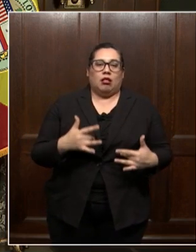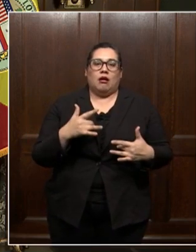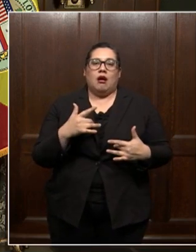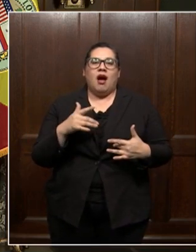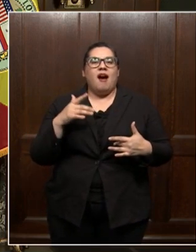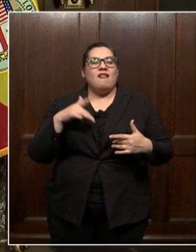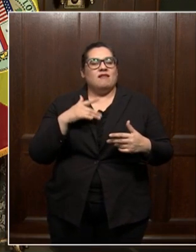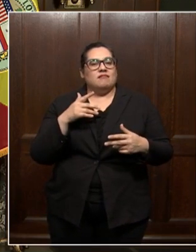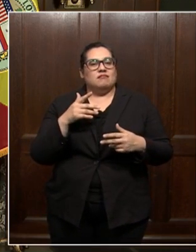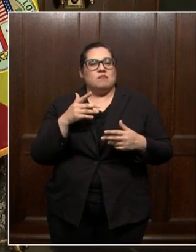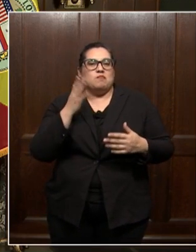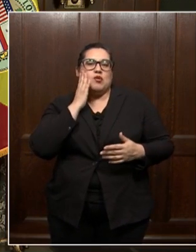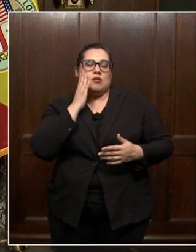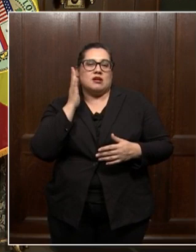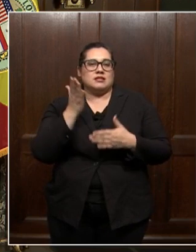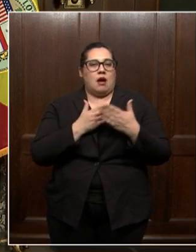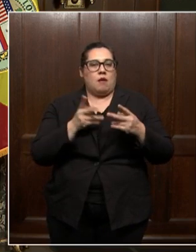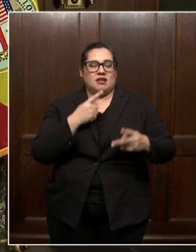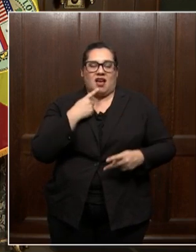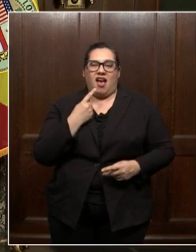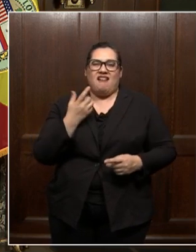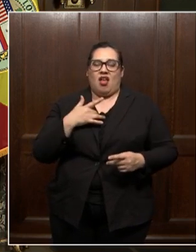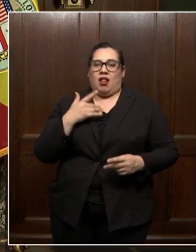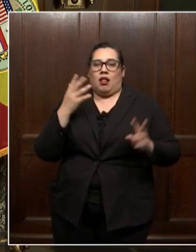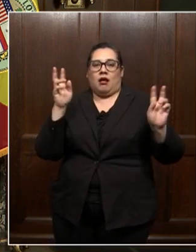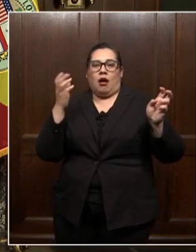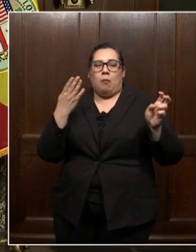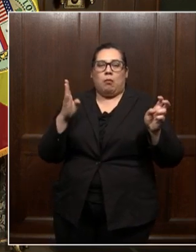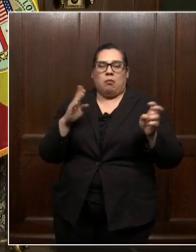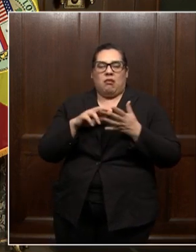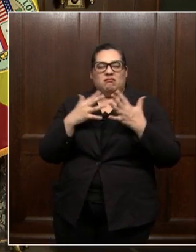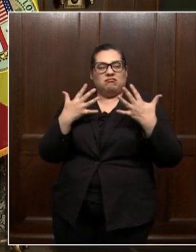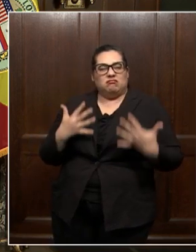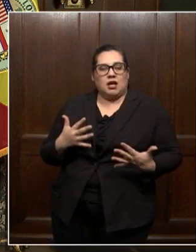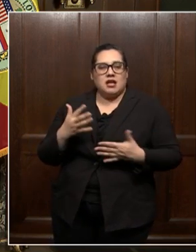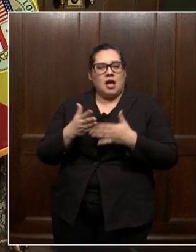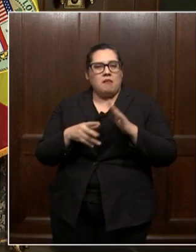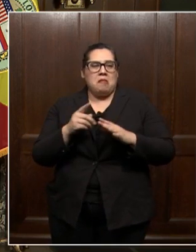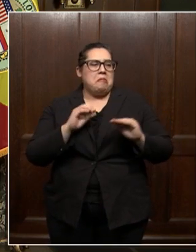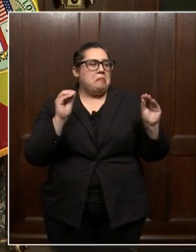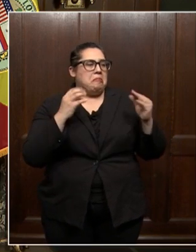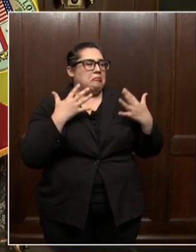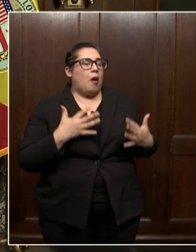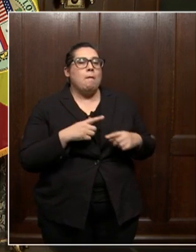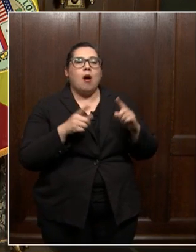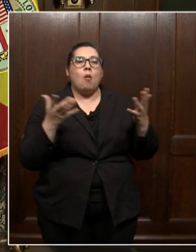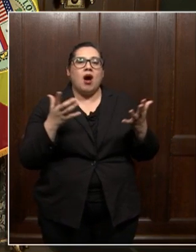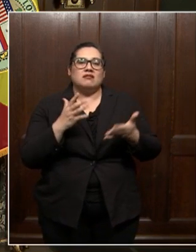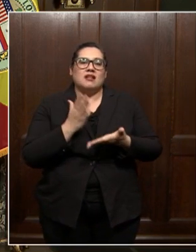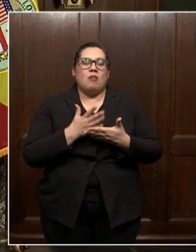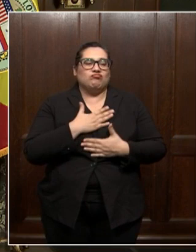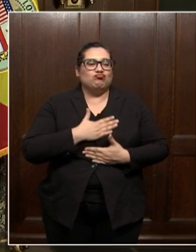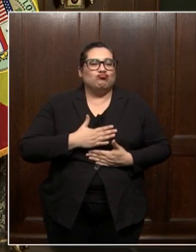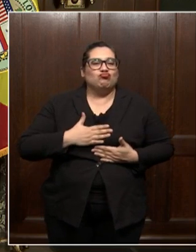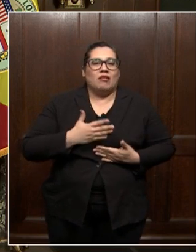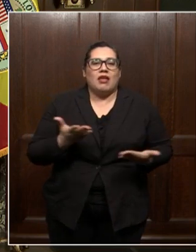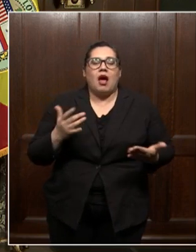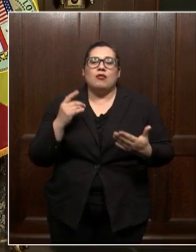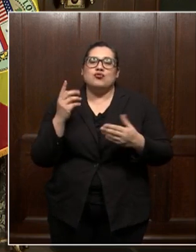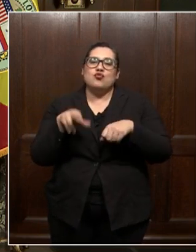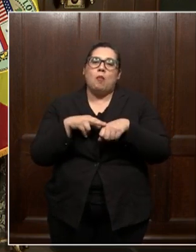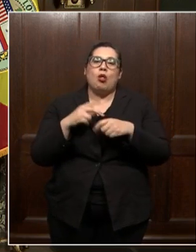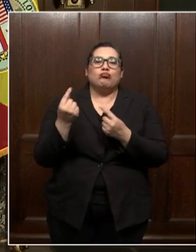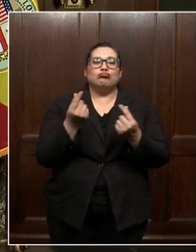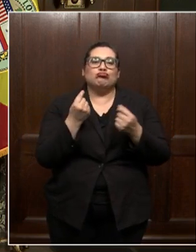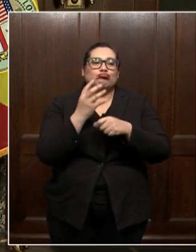blue. Some people don't feel depressed at all. They just experience a loss of pleasure and those things that they normally would do. It